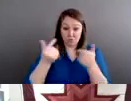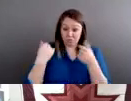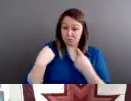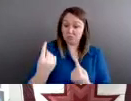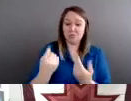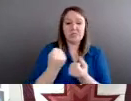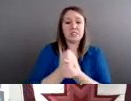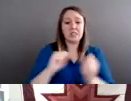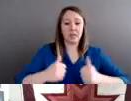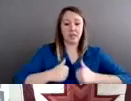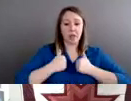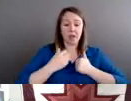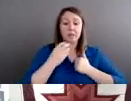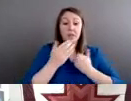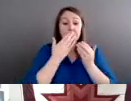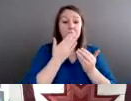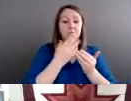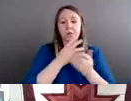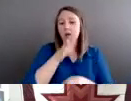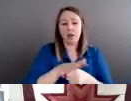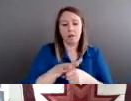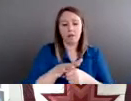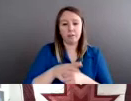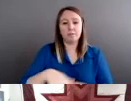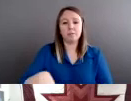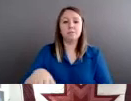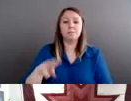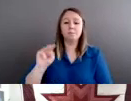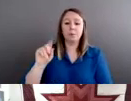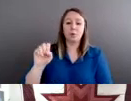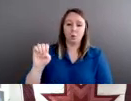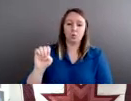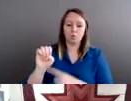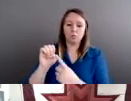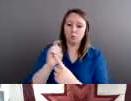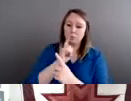not thanked enough. So, Mado. Thank